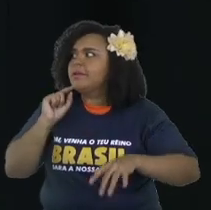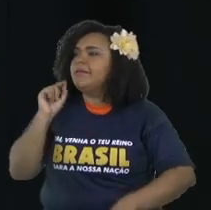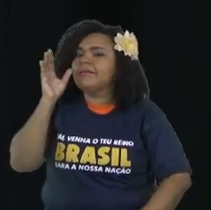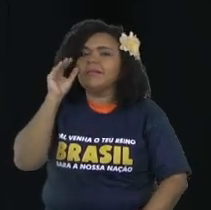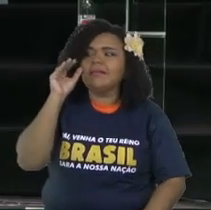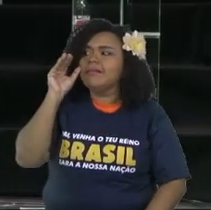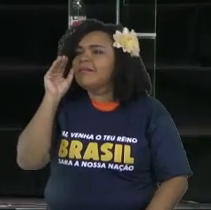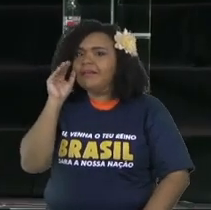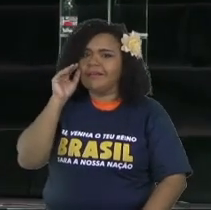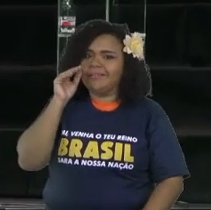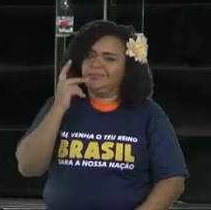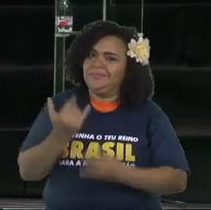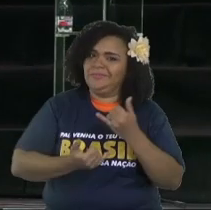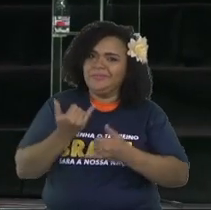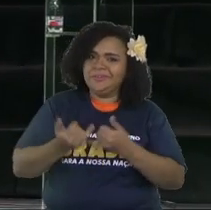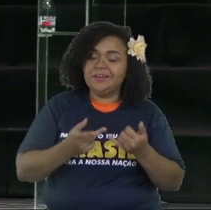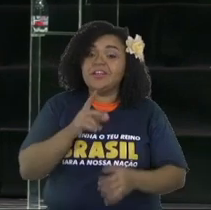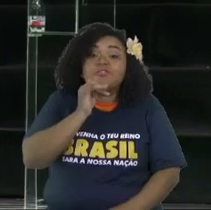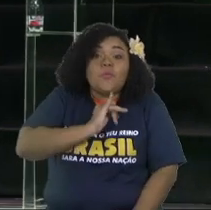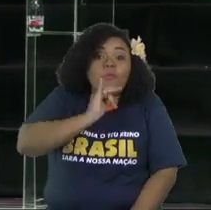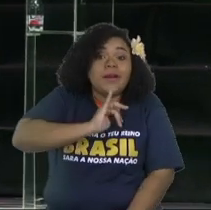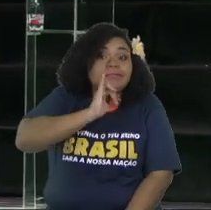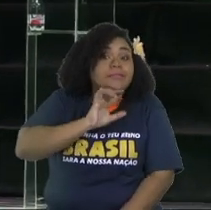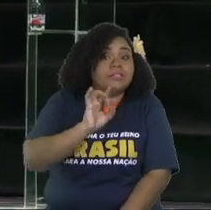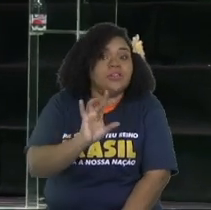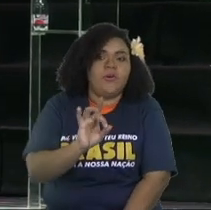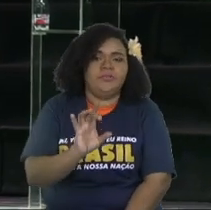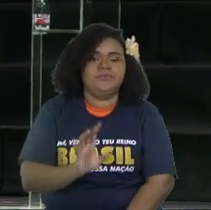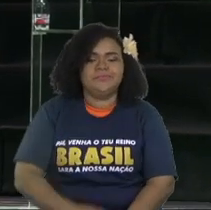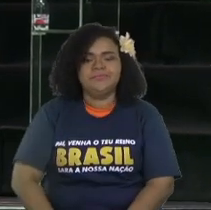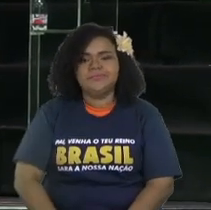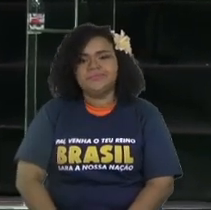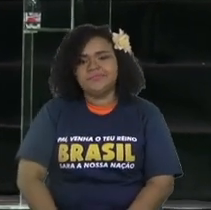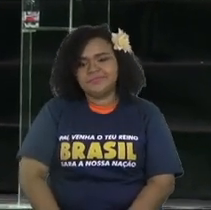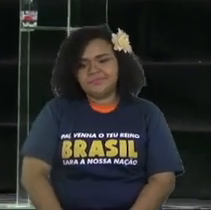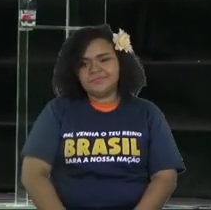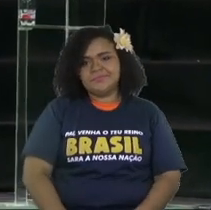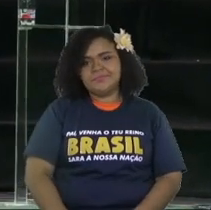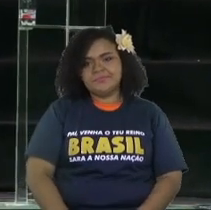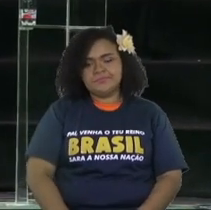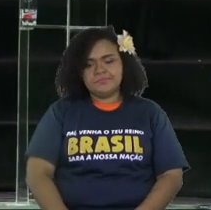Everybody's like, I'm just kidding. Nobody said that. I made it up. I made that up.